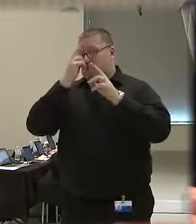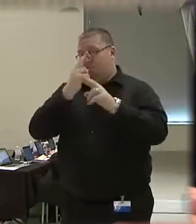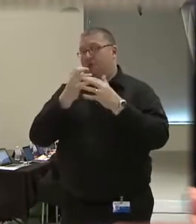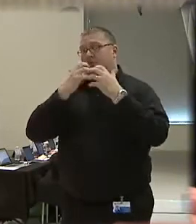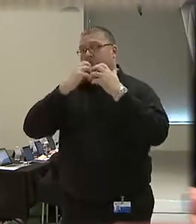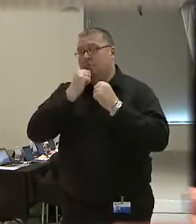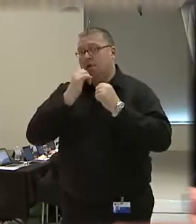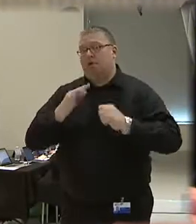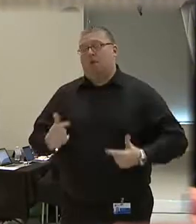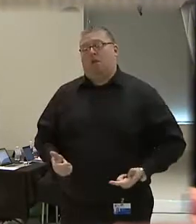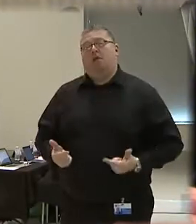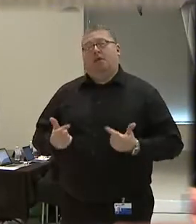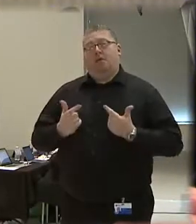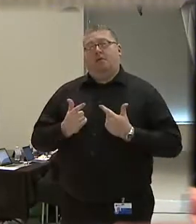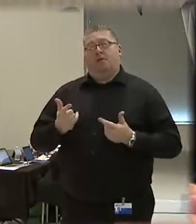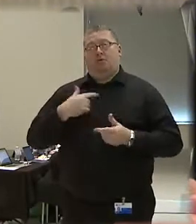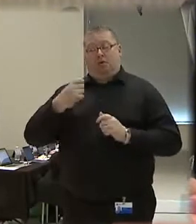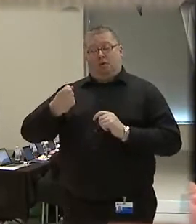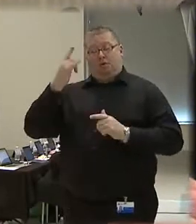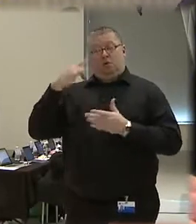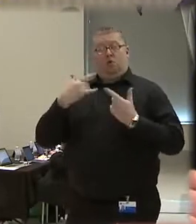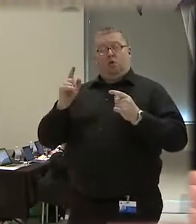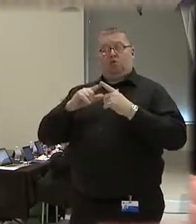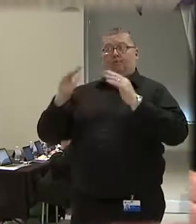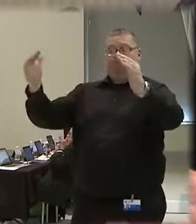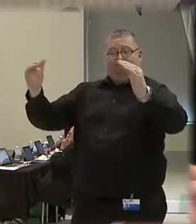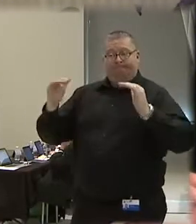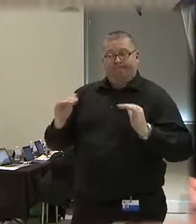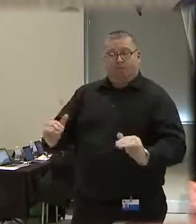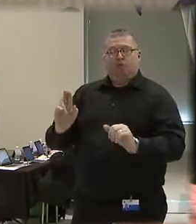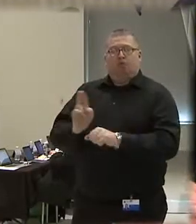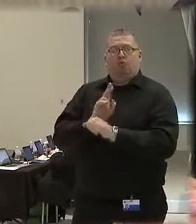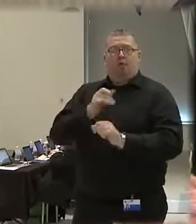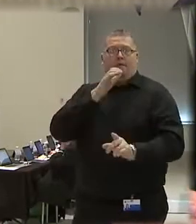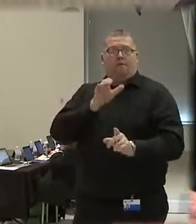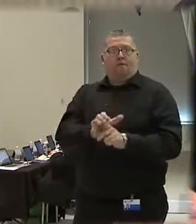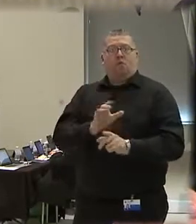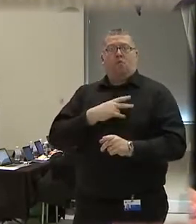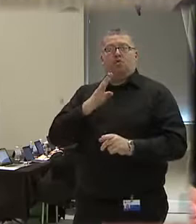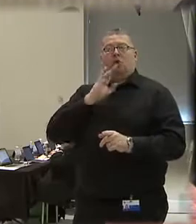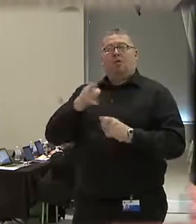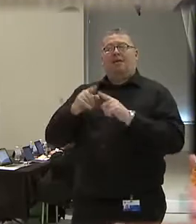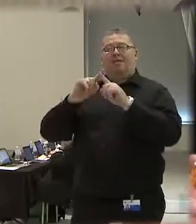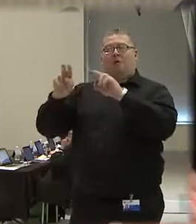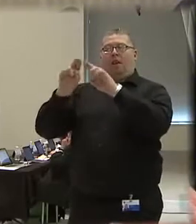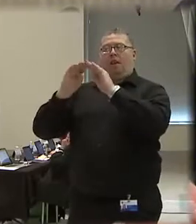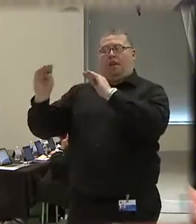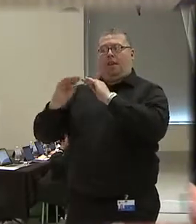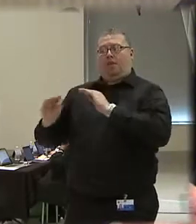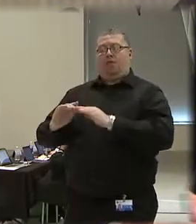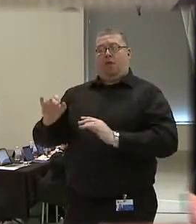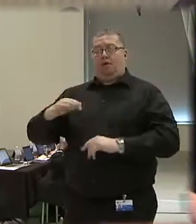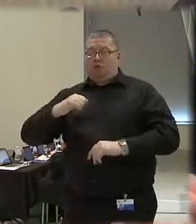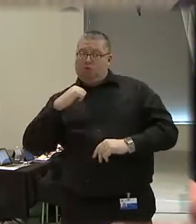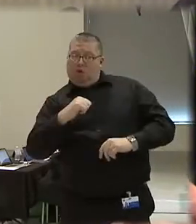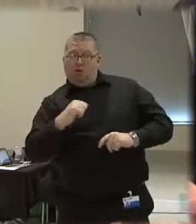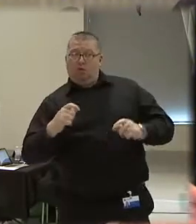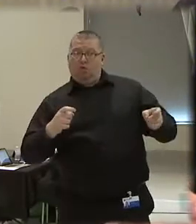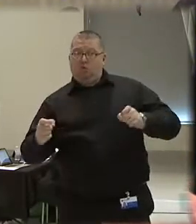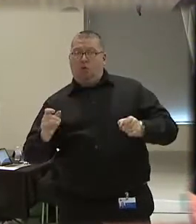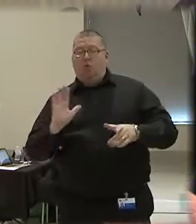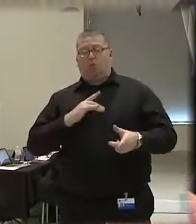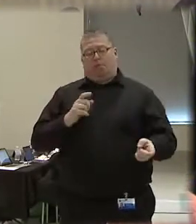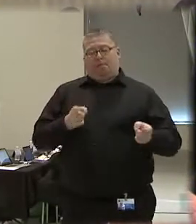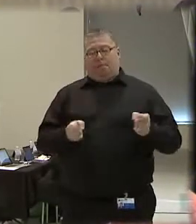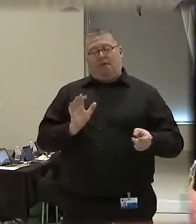principle, we understood de-escalation over the use-of-force, redefined levels of resistance and control, modified our electronic-controlled